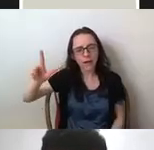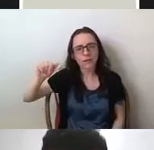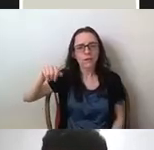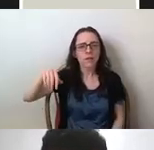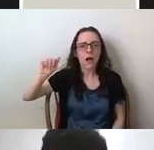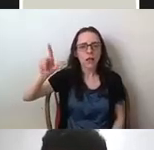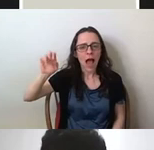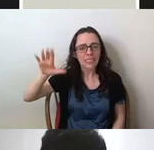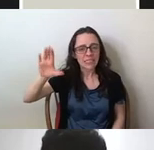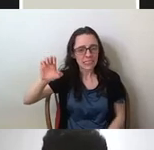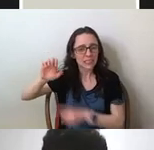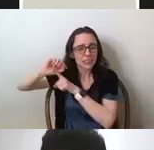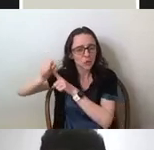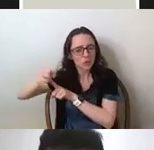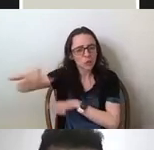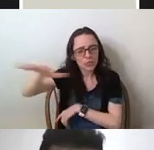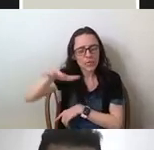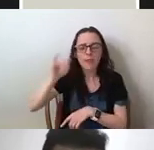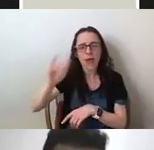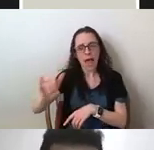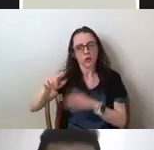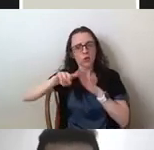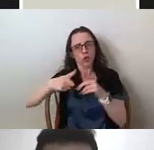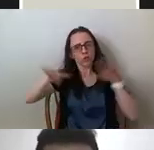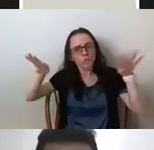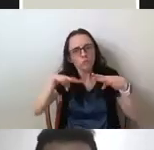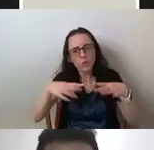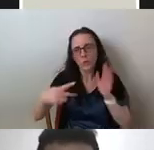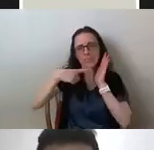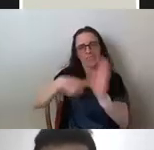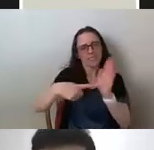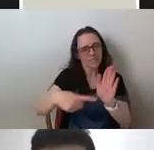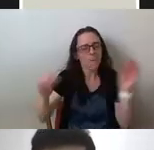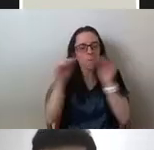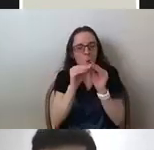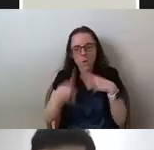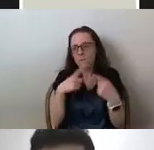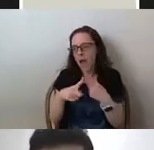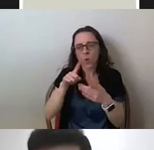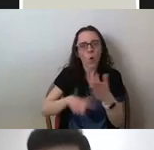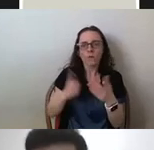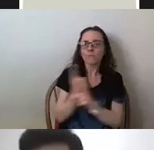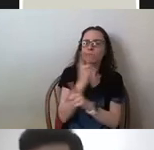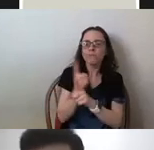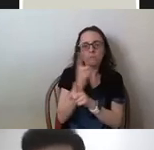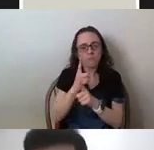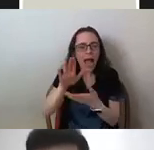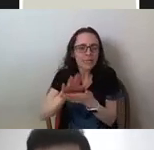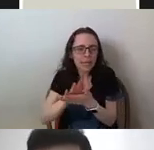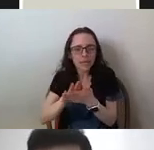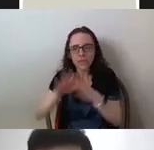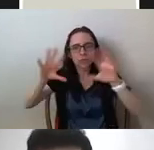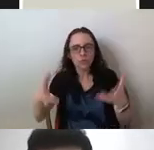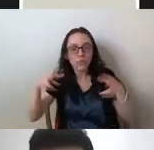a new light, utilizing these categories that are not typically permitted in, in mainstream academic institutions. Um, and